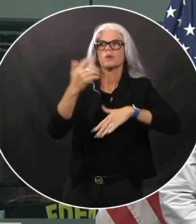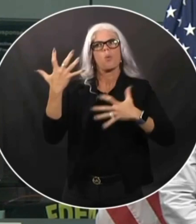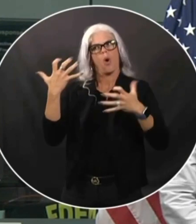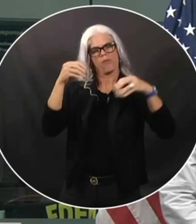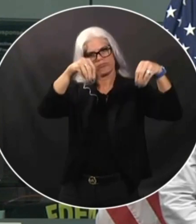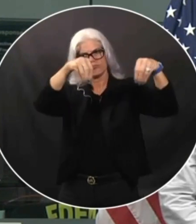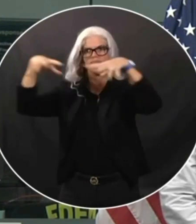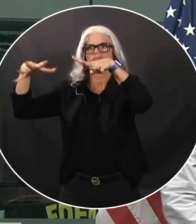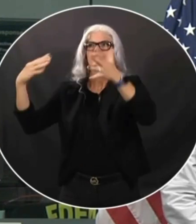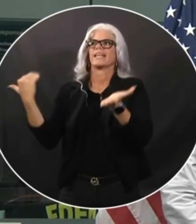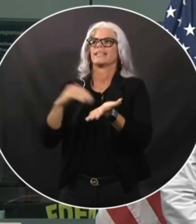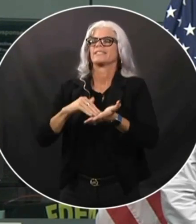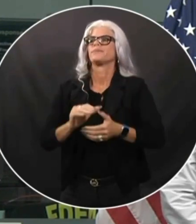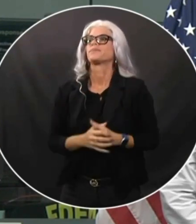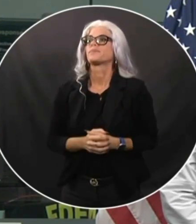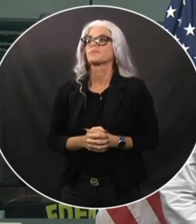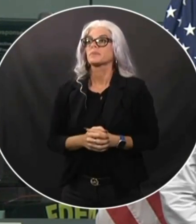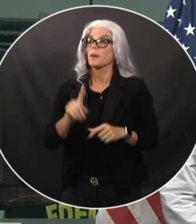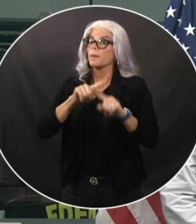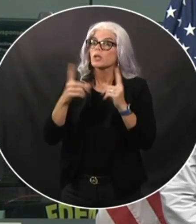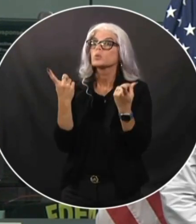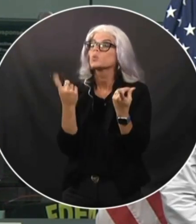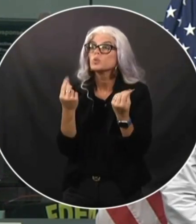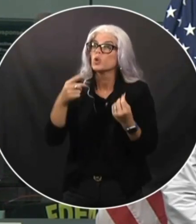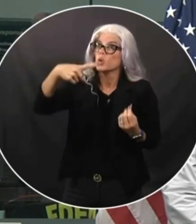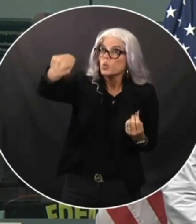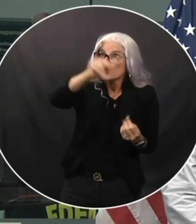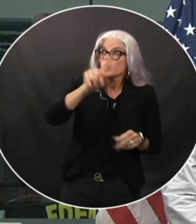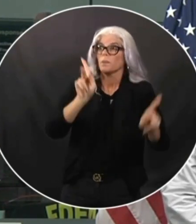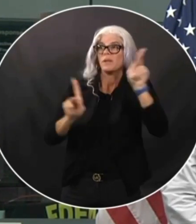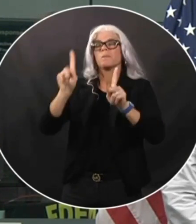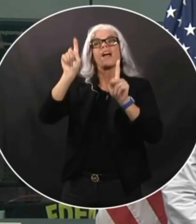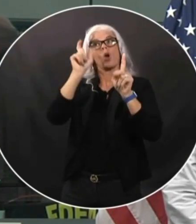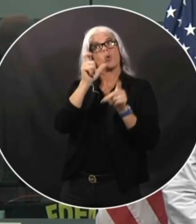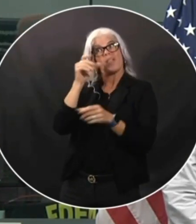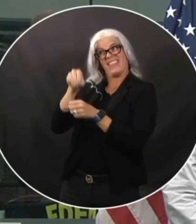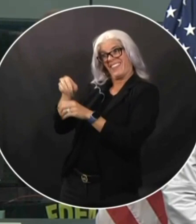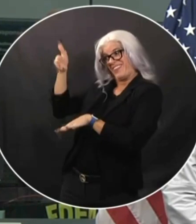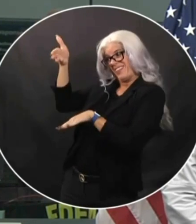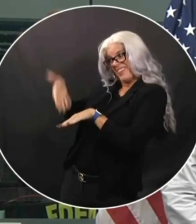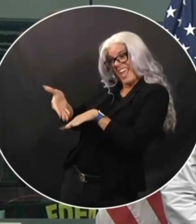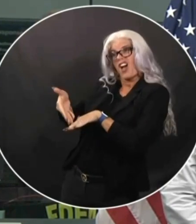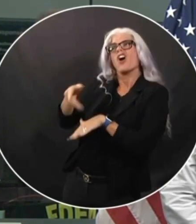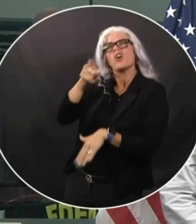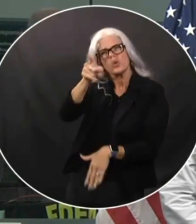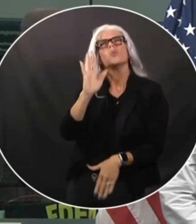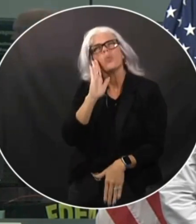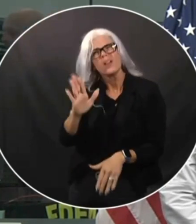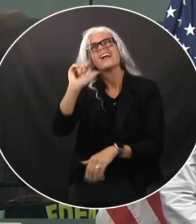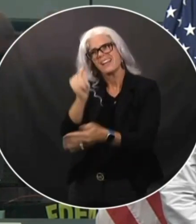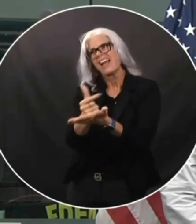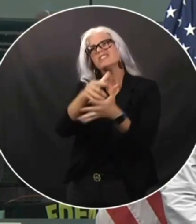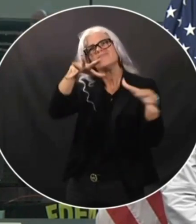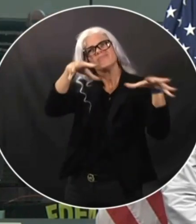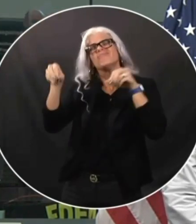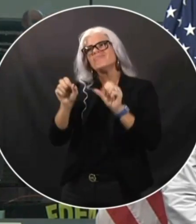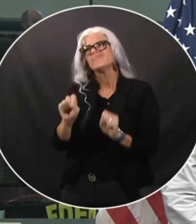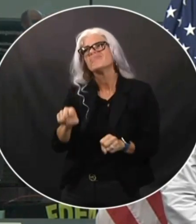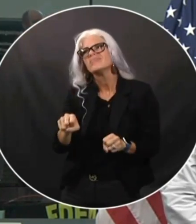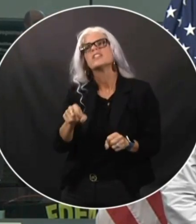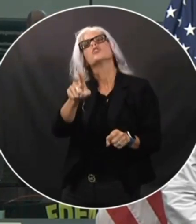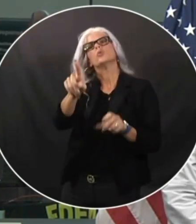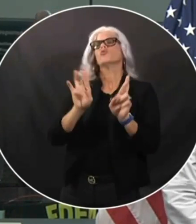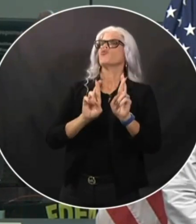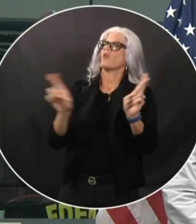prepared if you're in this region that there is going to be an interruption of power. So just plan on that. Understand that that